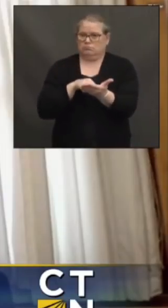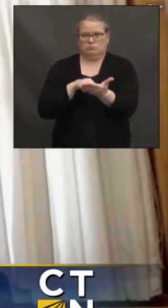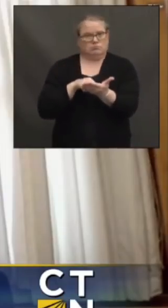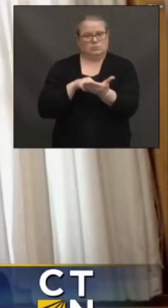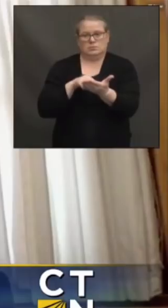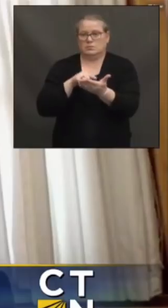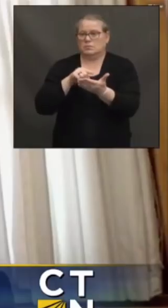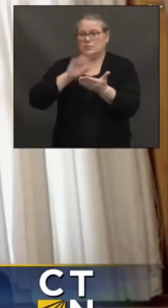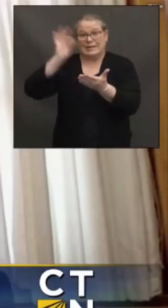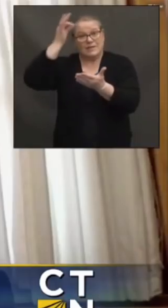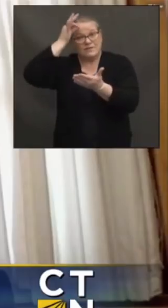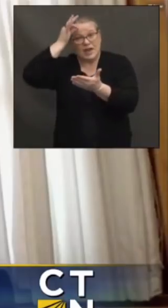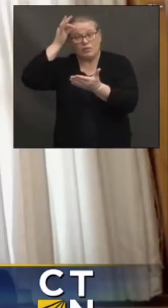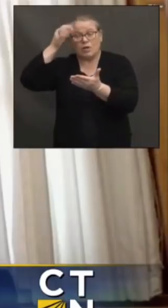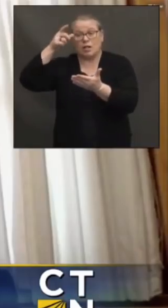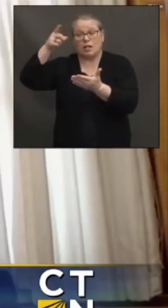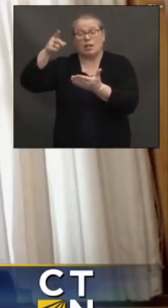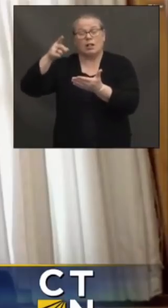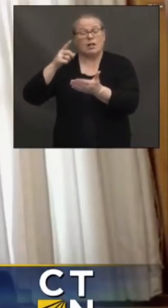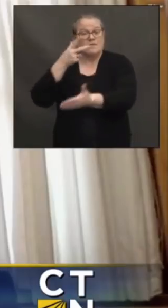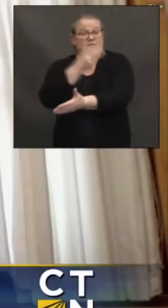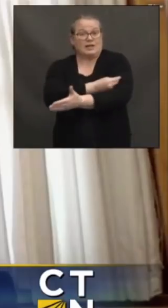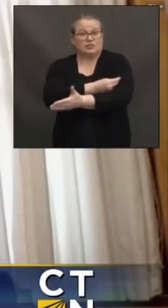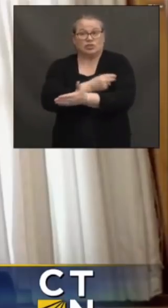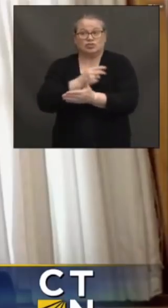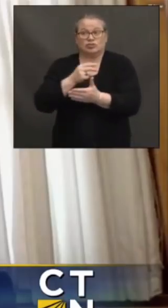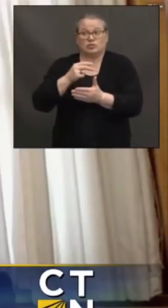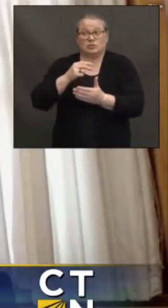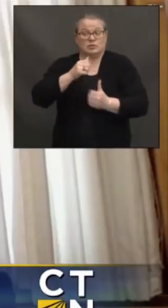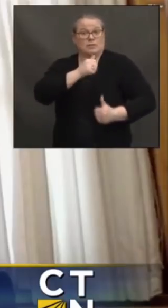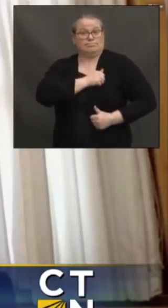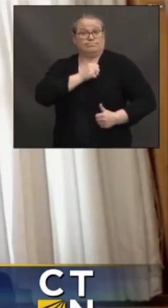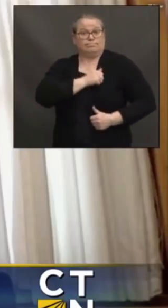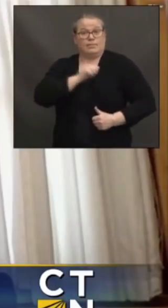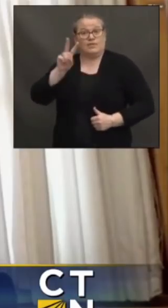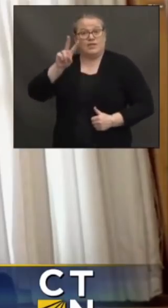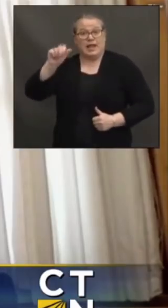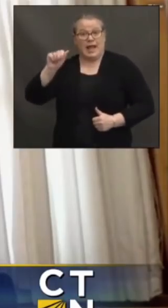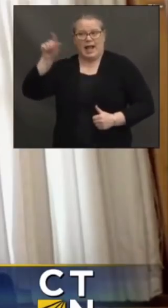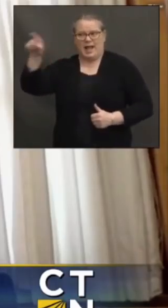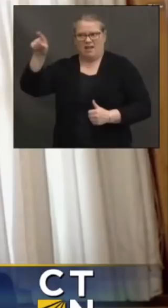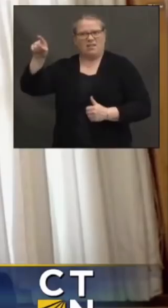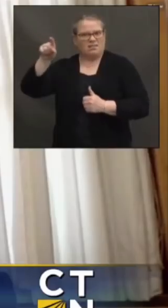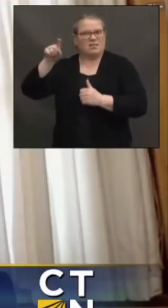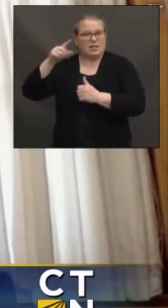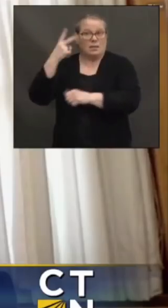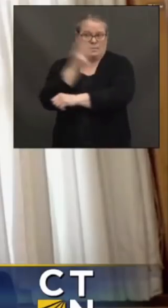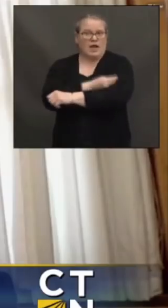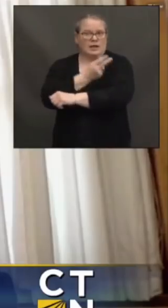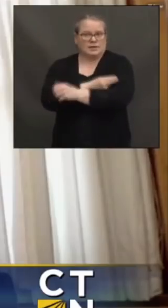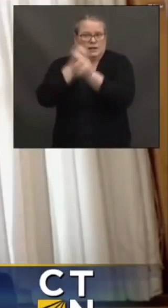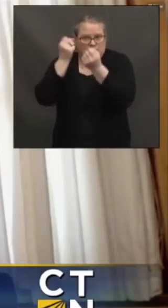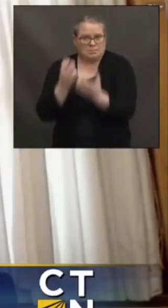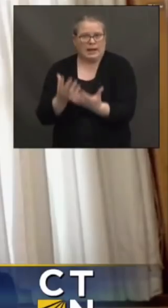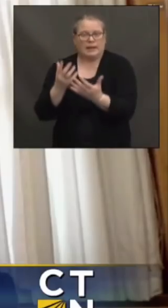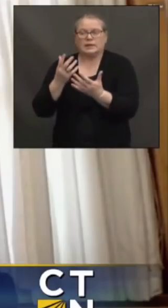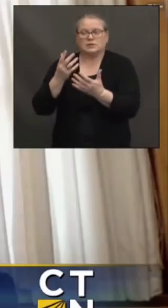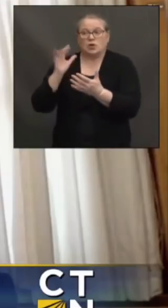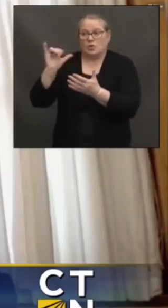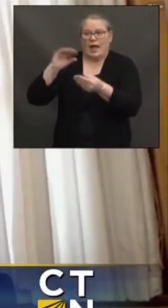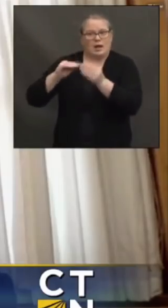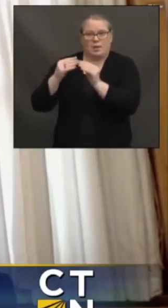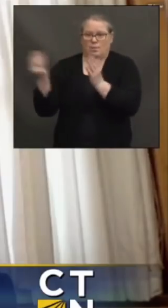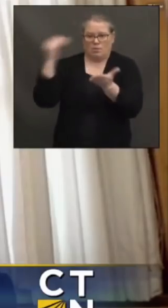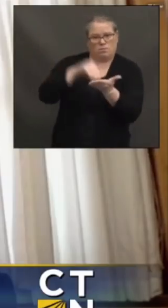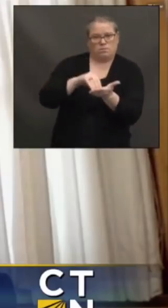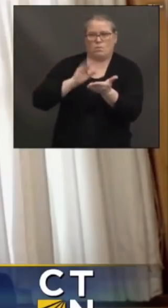partners, in particular, the federal VA who's been very active. So we don't get visibility to that. But the ratio of the first